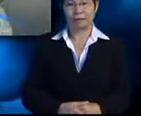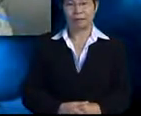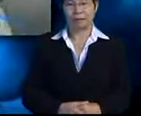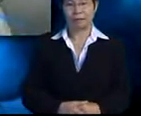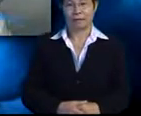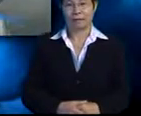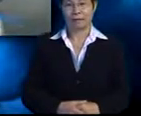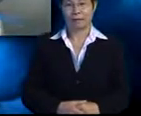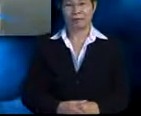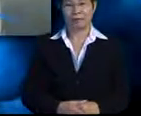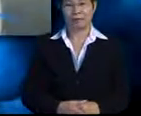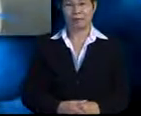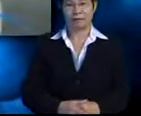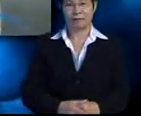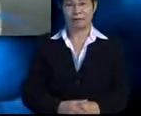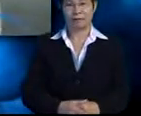blues